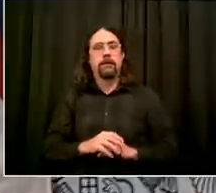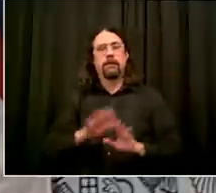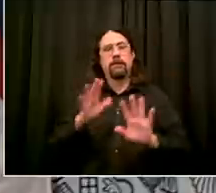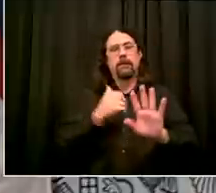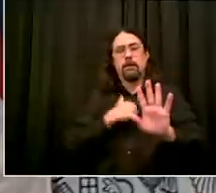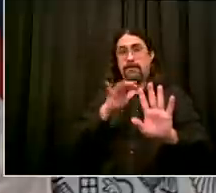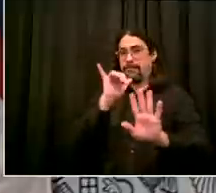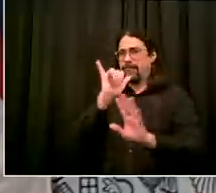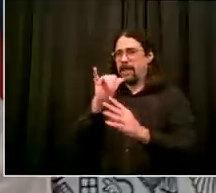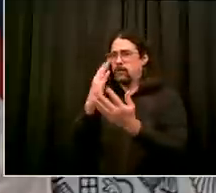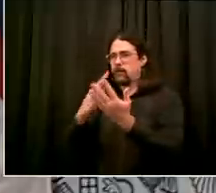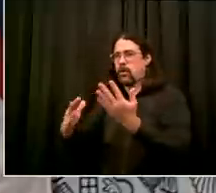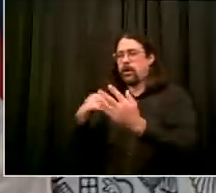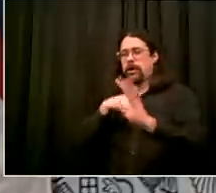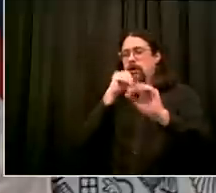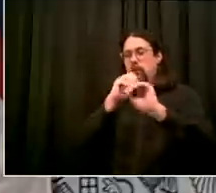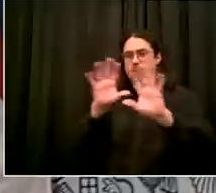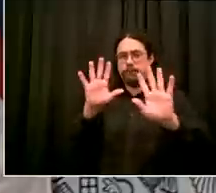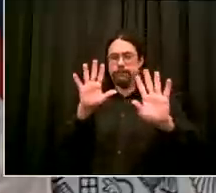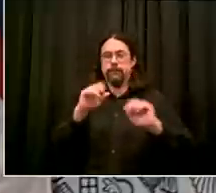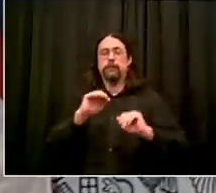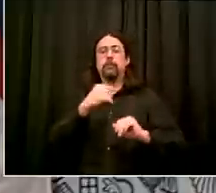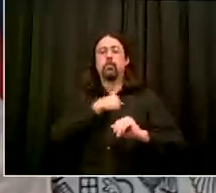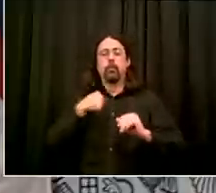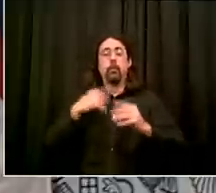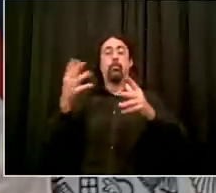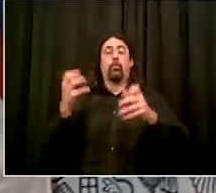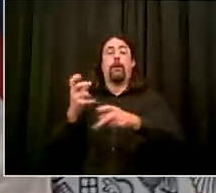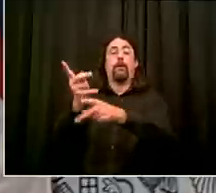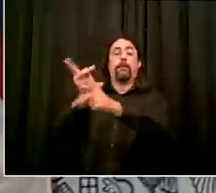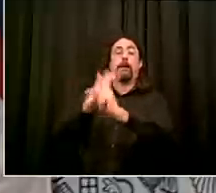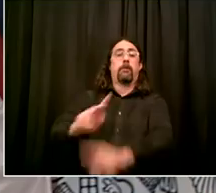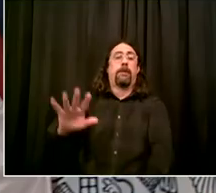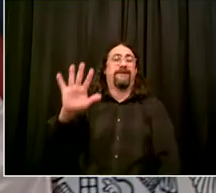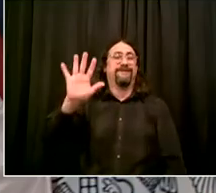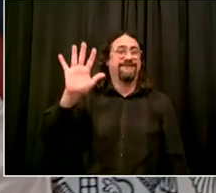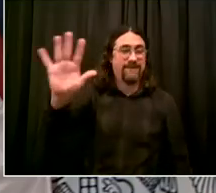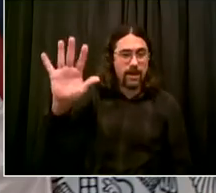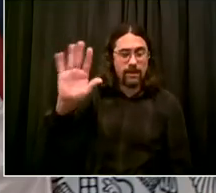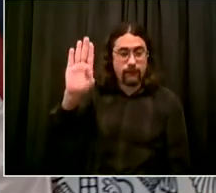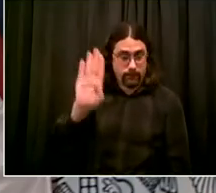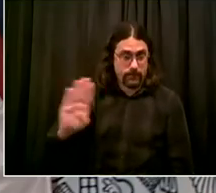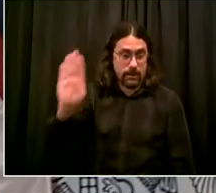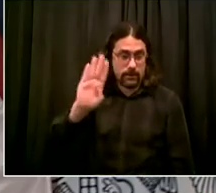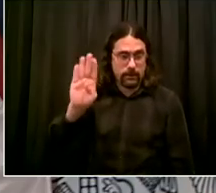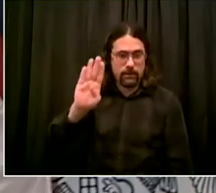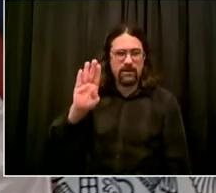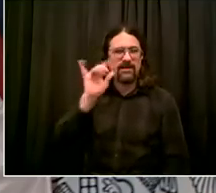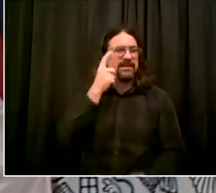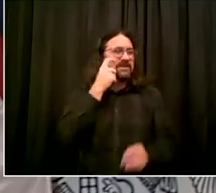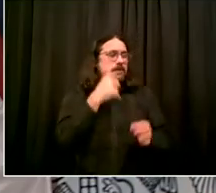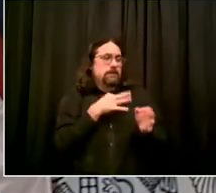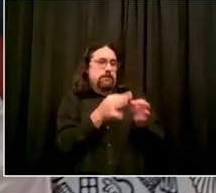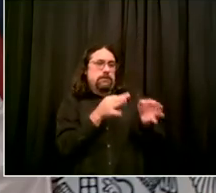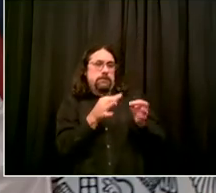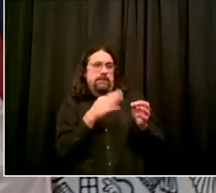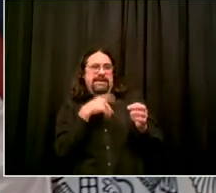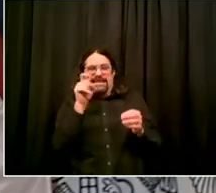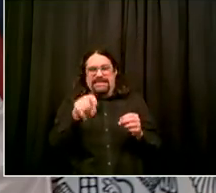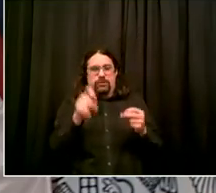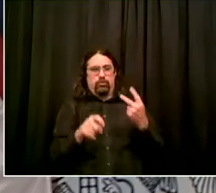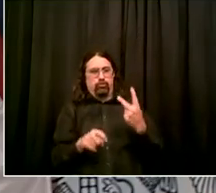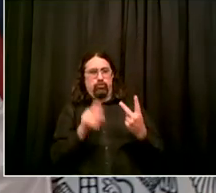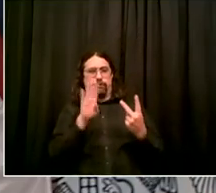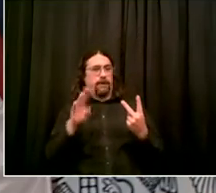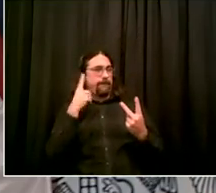which would be inevitable if there were no stimulus so all of this keys off of stimulus if there is a stimulus if there's an ample stimulus there's no